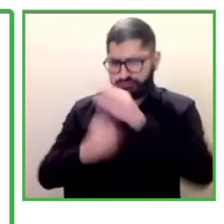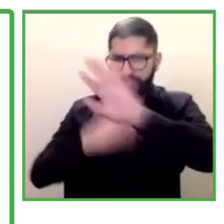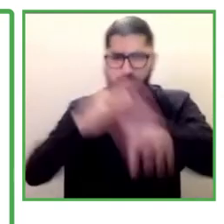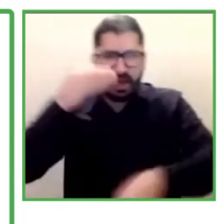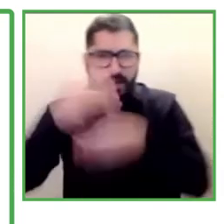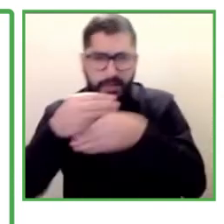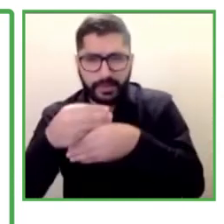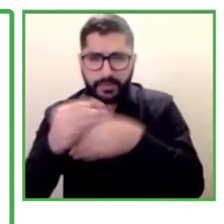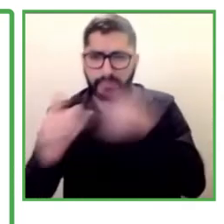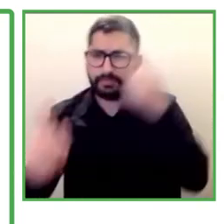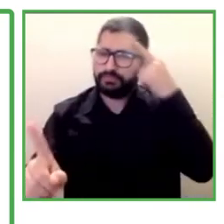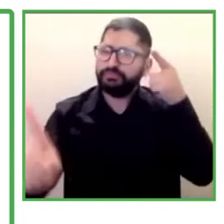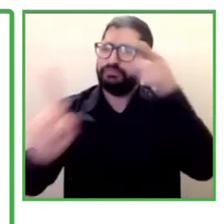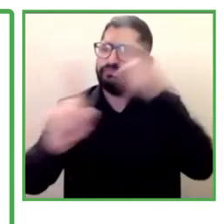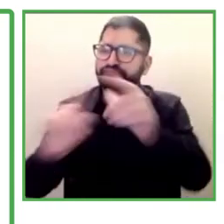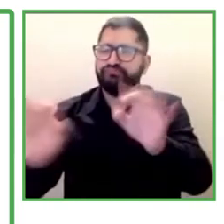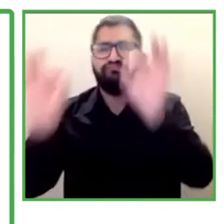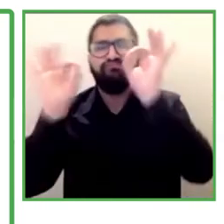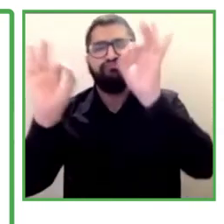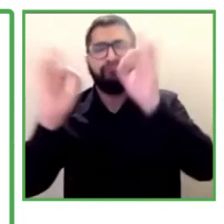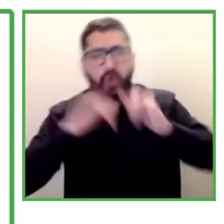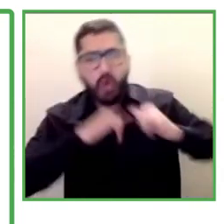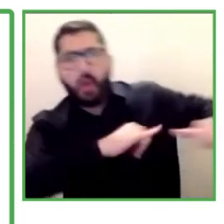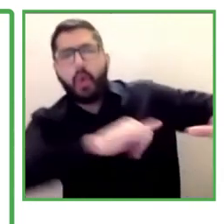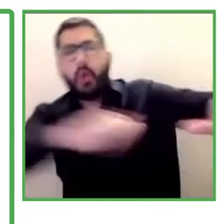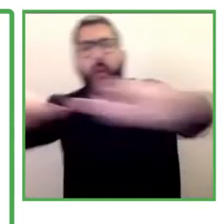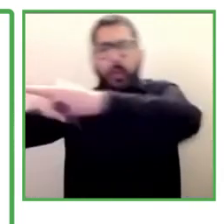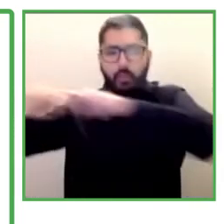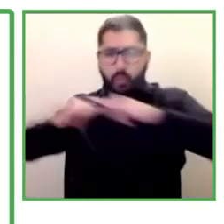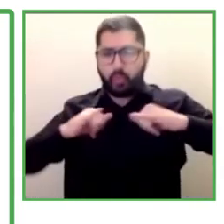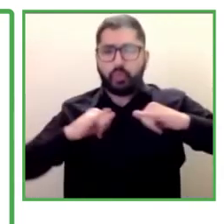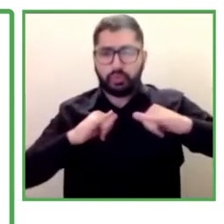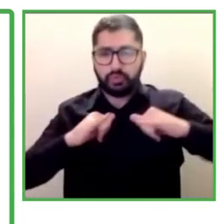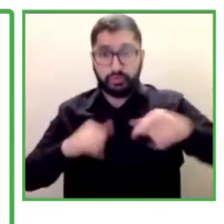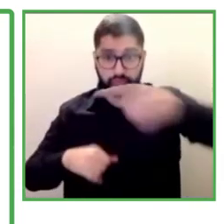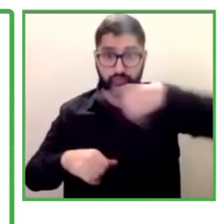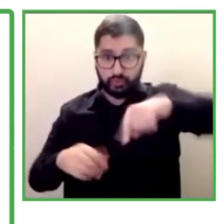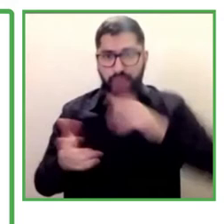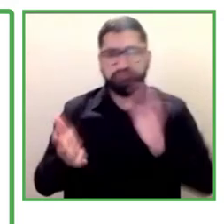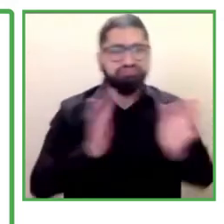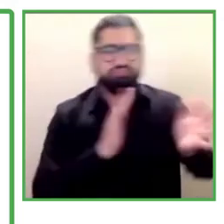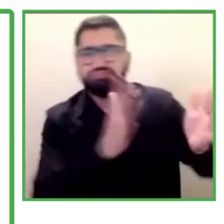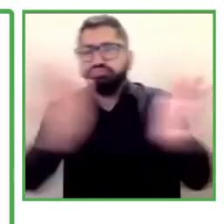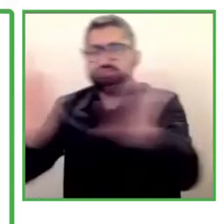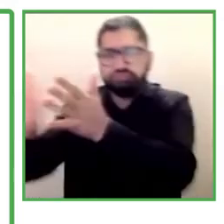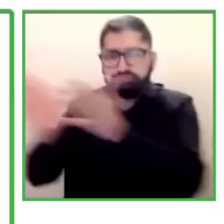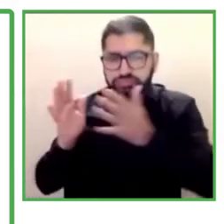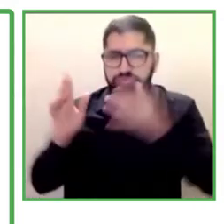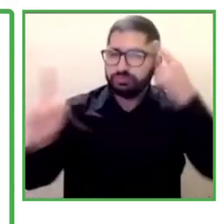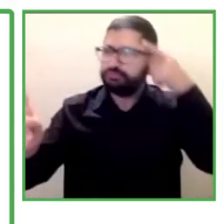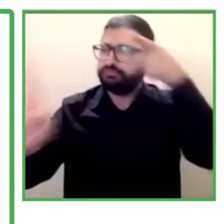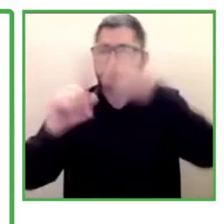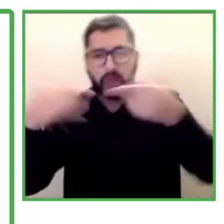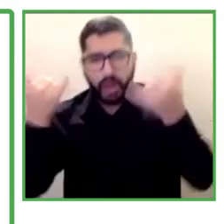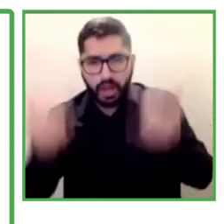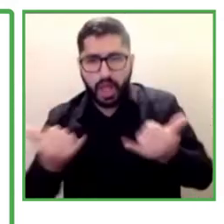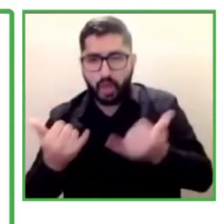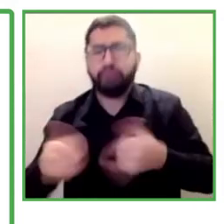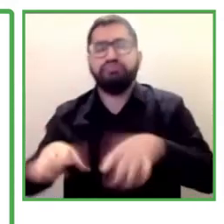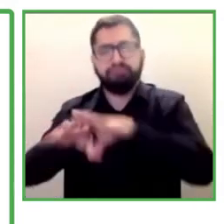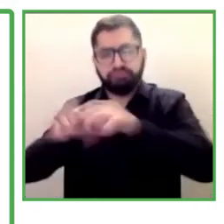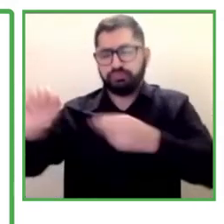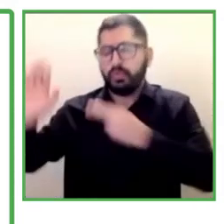purpose that we have evaluating and that we have been assessing. So I think that today we have a huge commitment